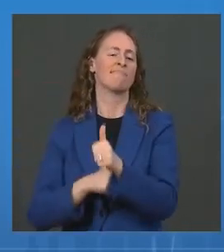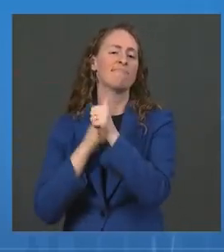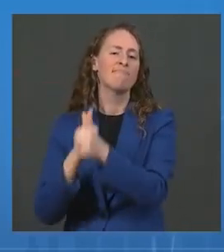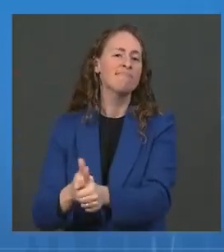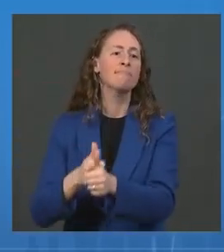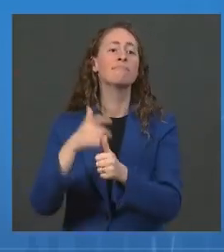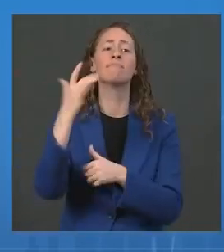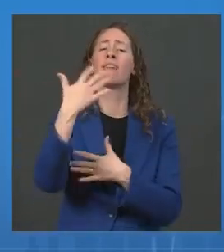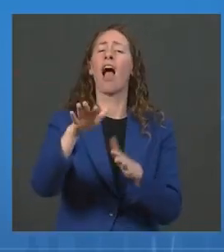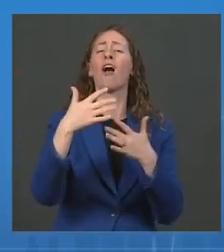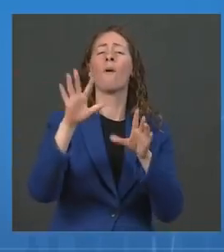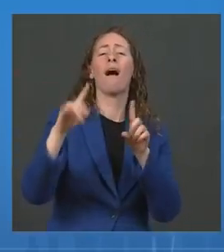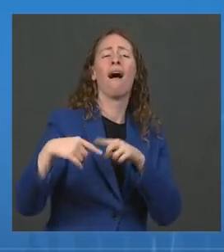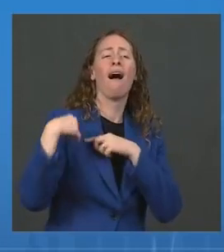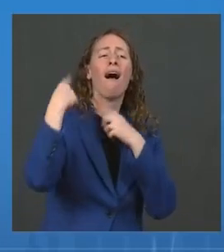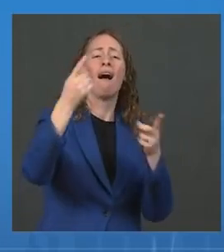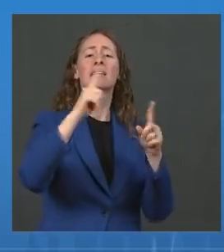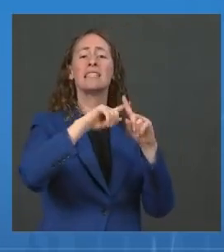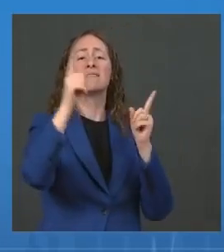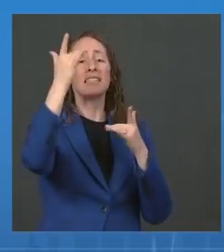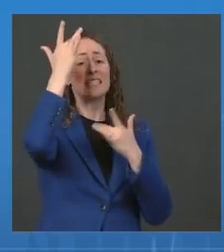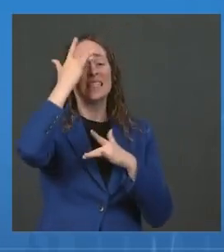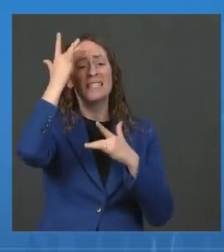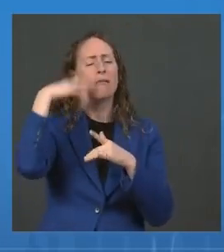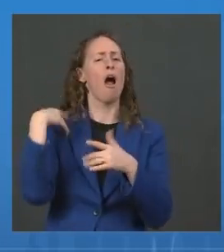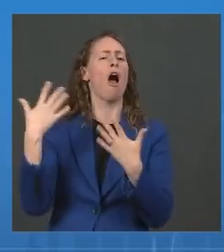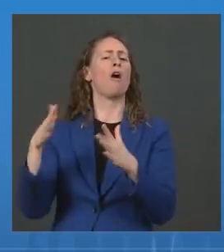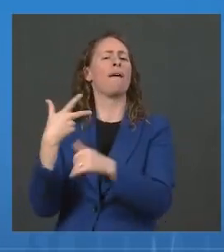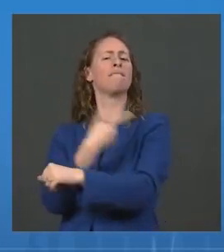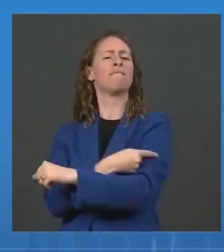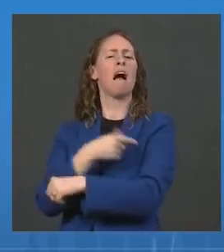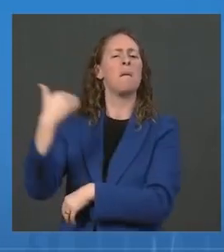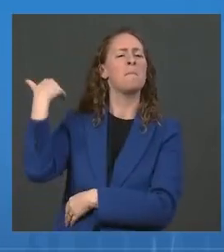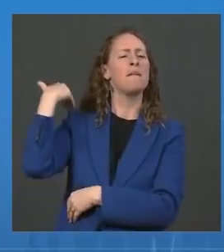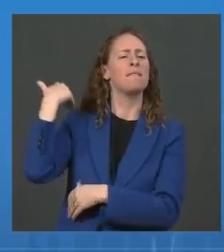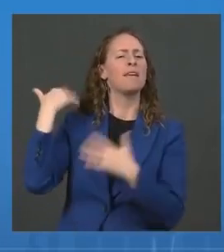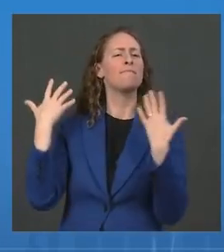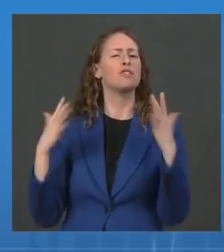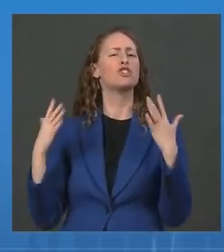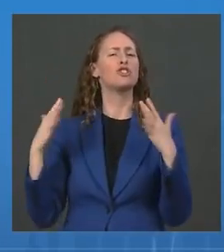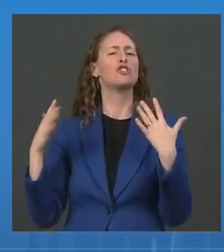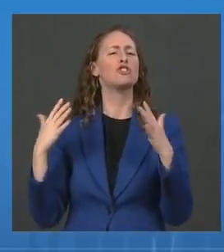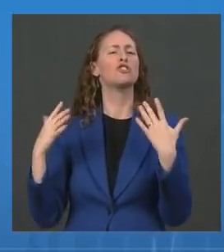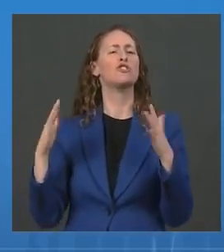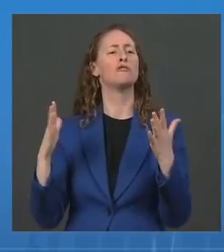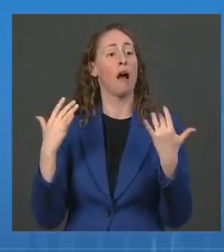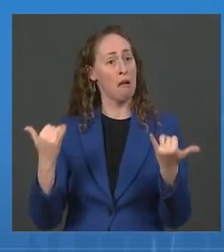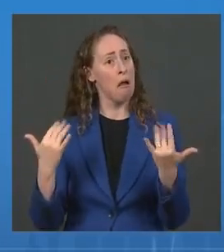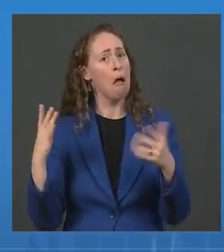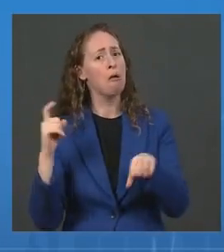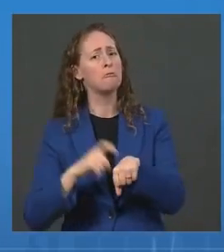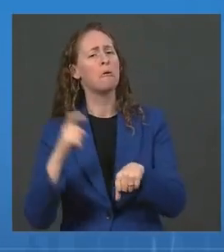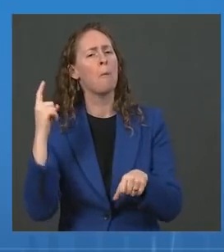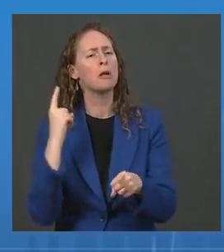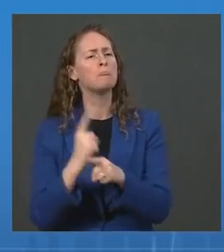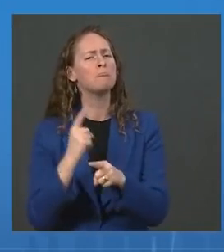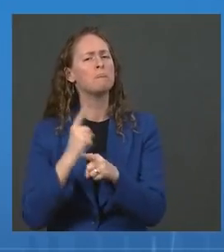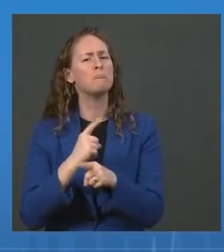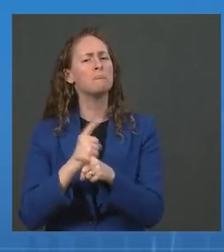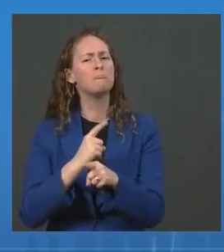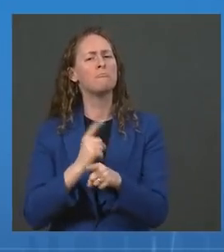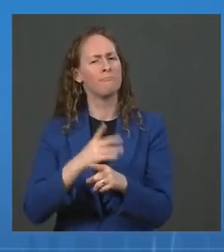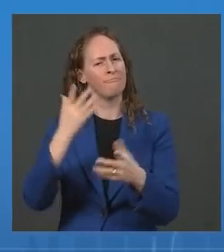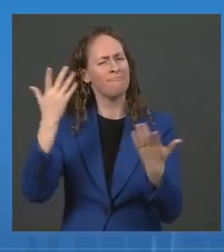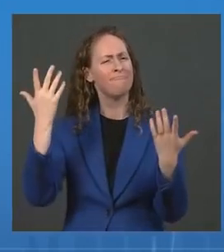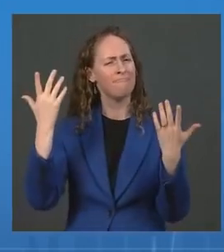They're widely supported, and importantly, they're proven to work. We know that private and public